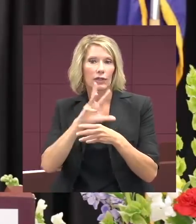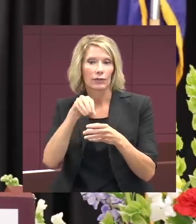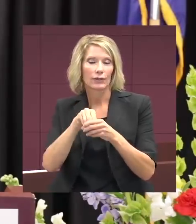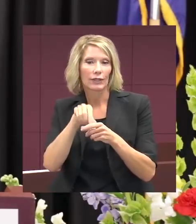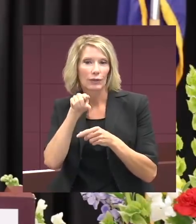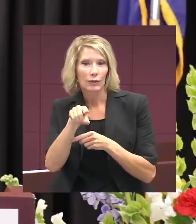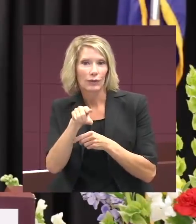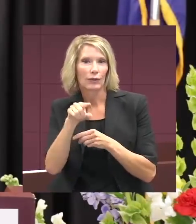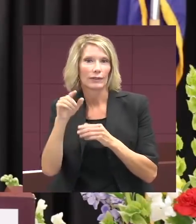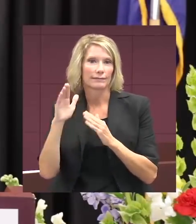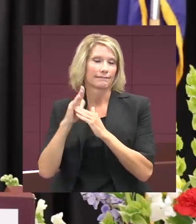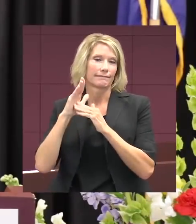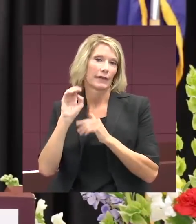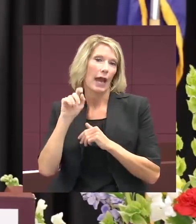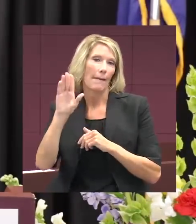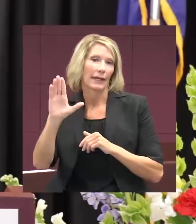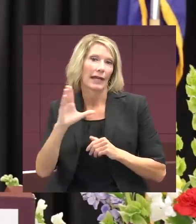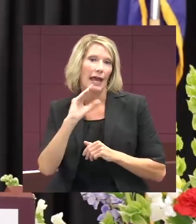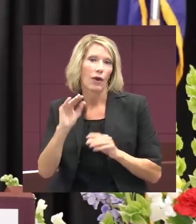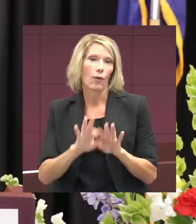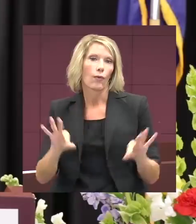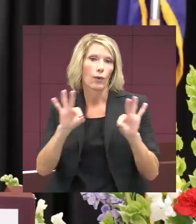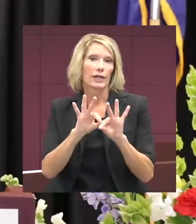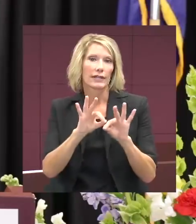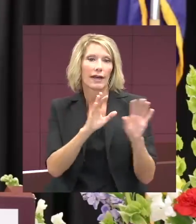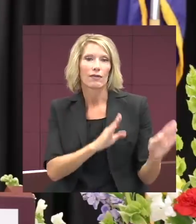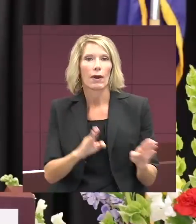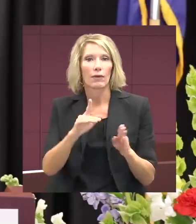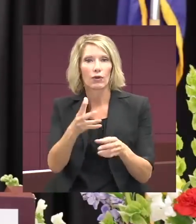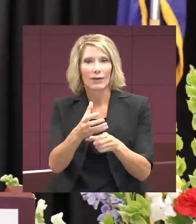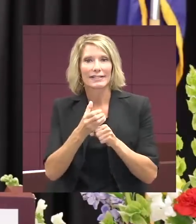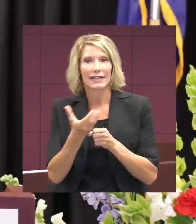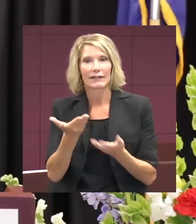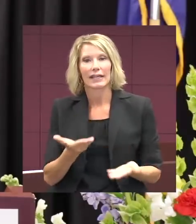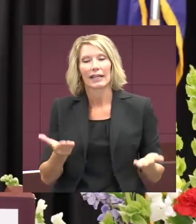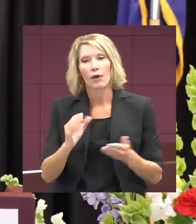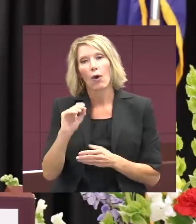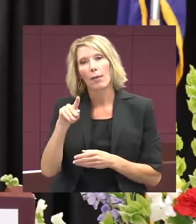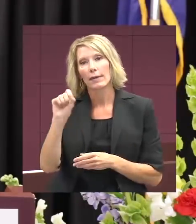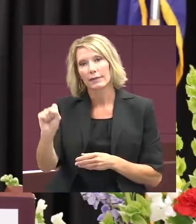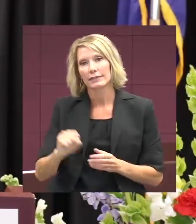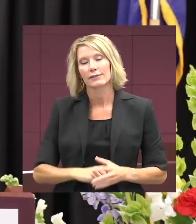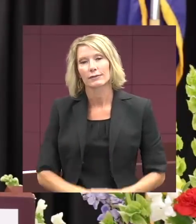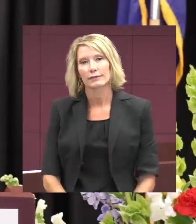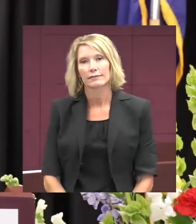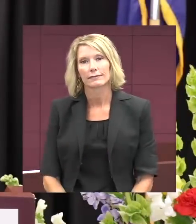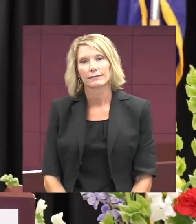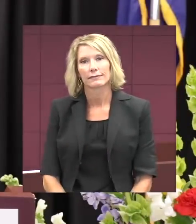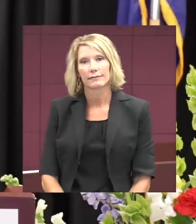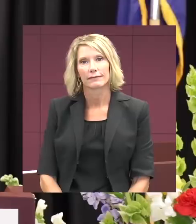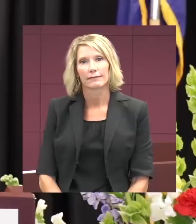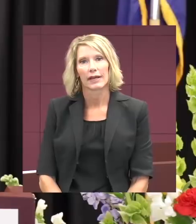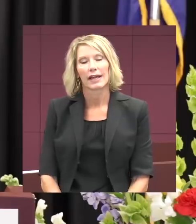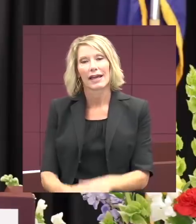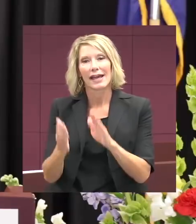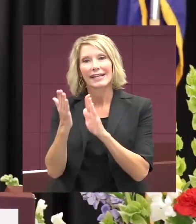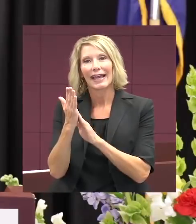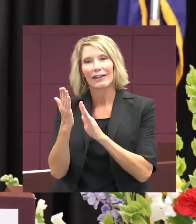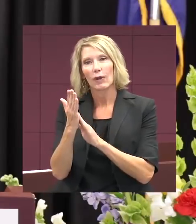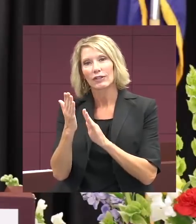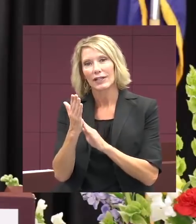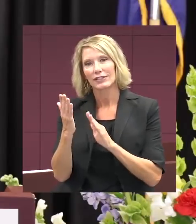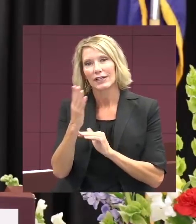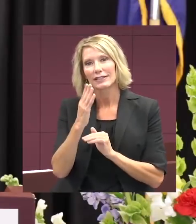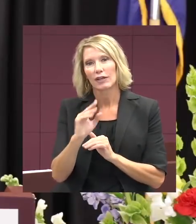you is epic and worthy of the preparation you have received here in the Omaha Public Schools. Congratulations,